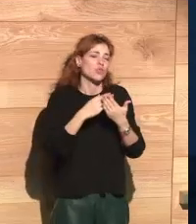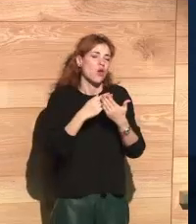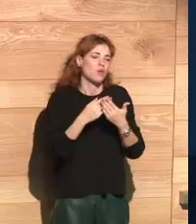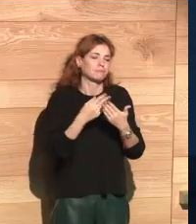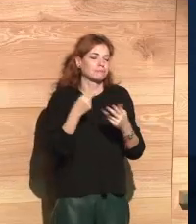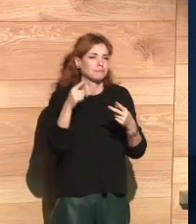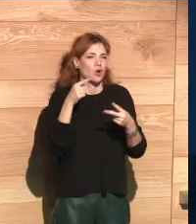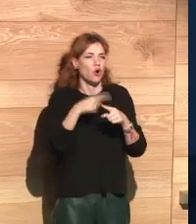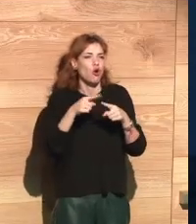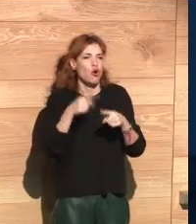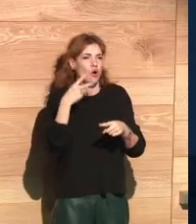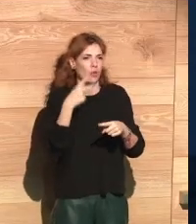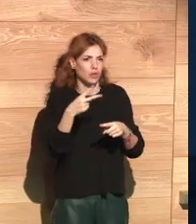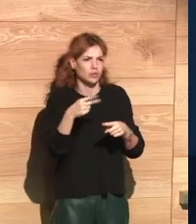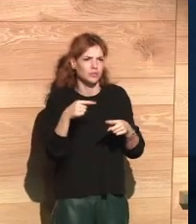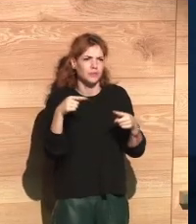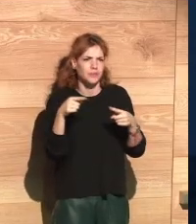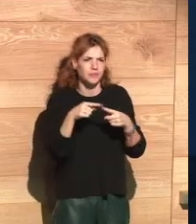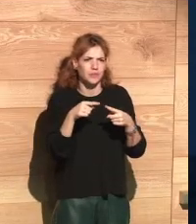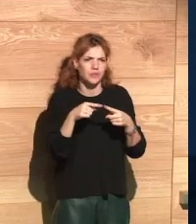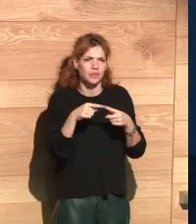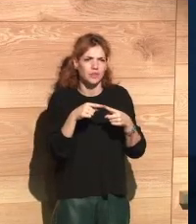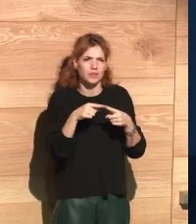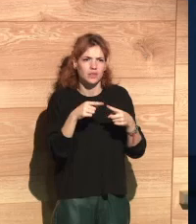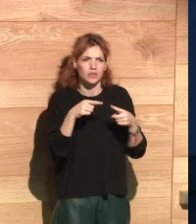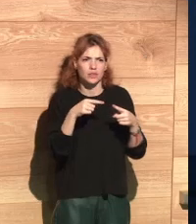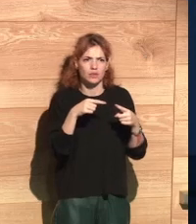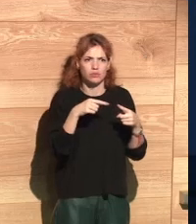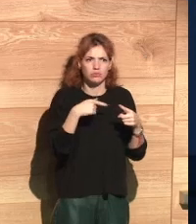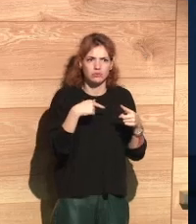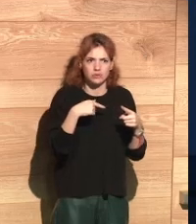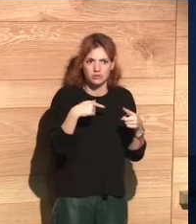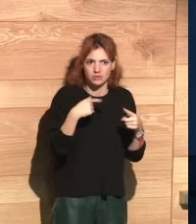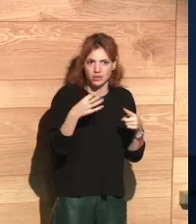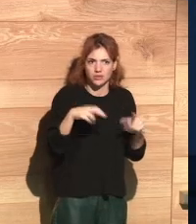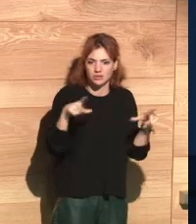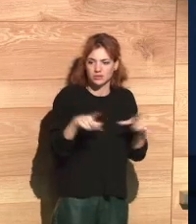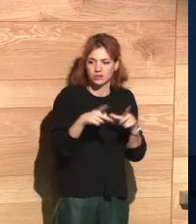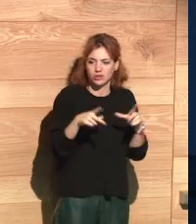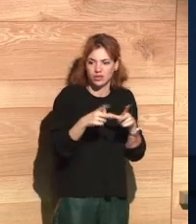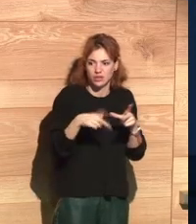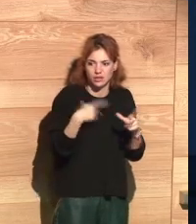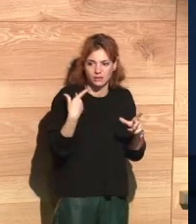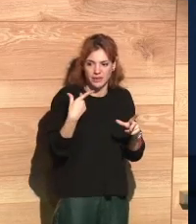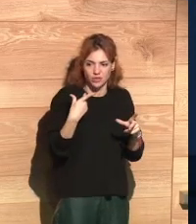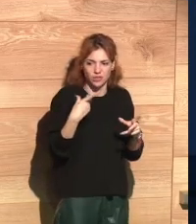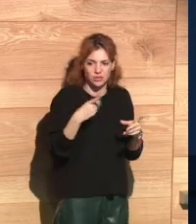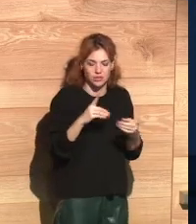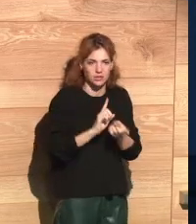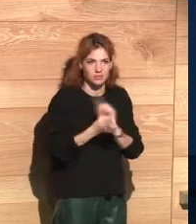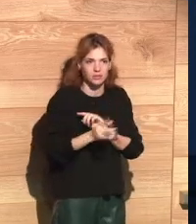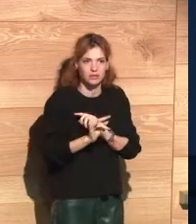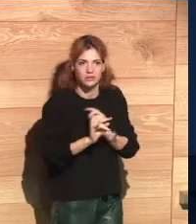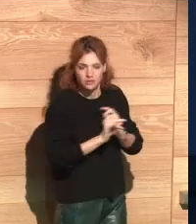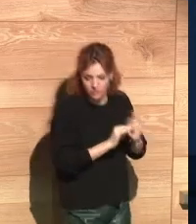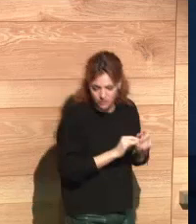we aim at generating knowledge research about the technologies that